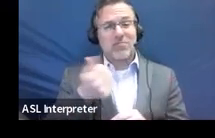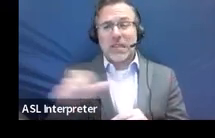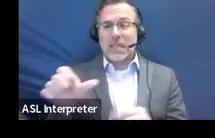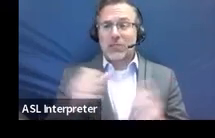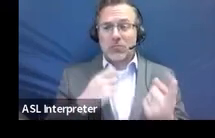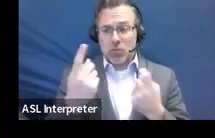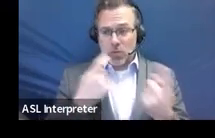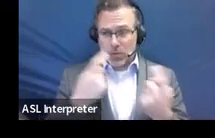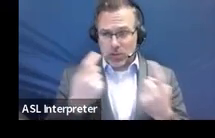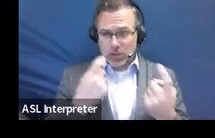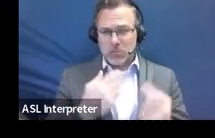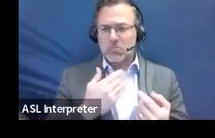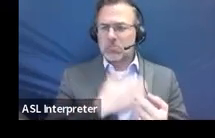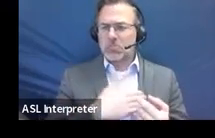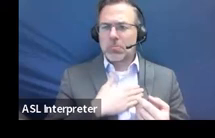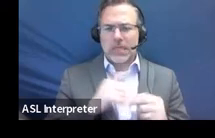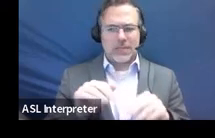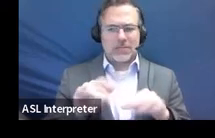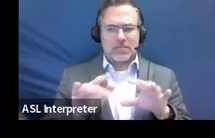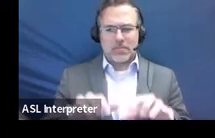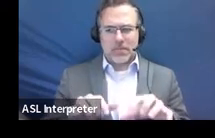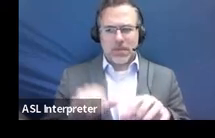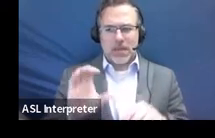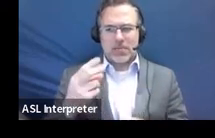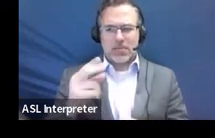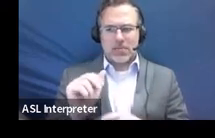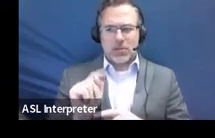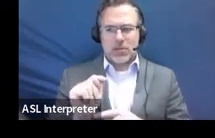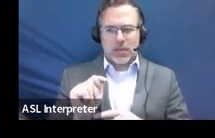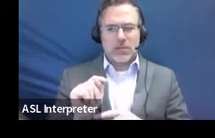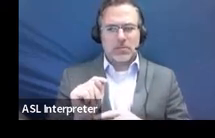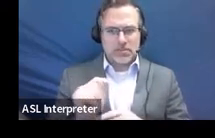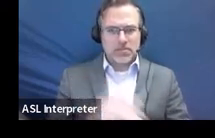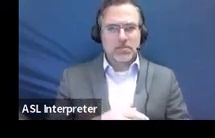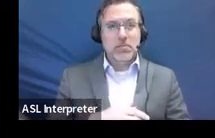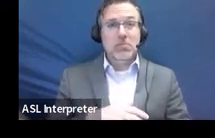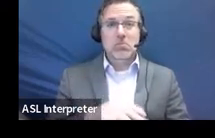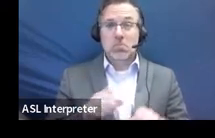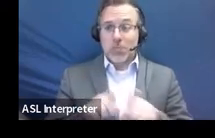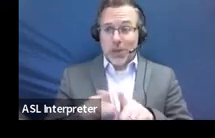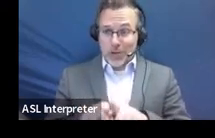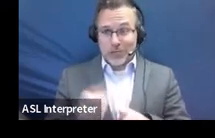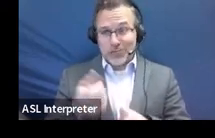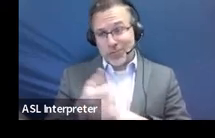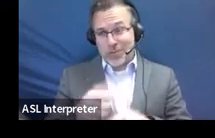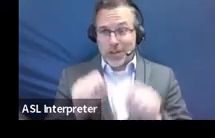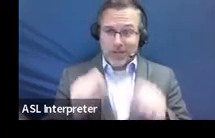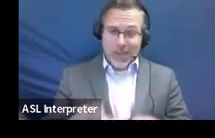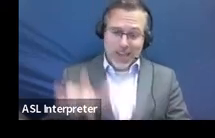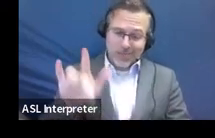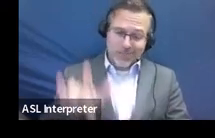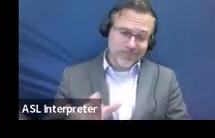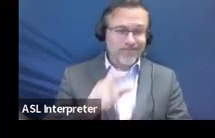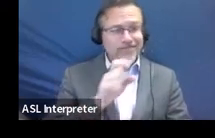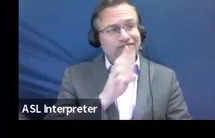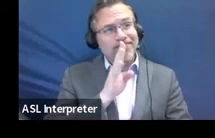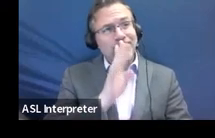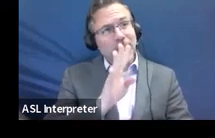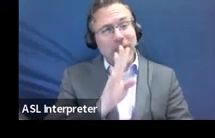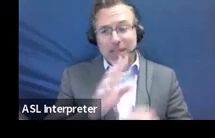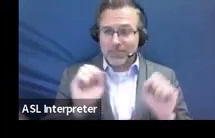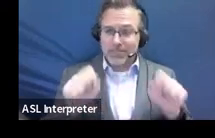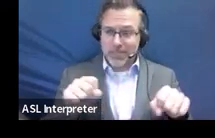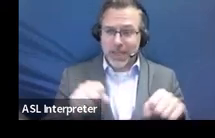So um, and also if you are, if you are daring, you can come off of mute and ask questions also.